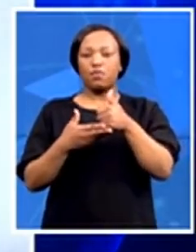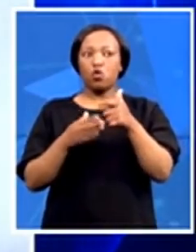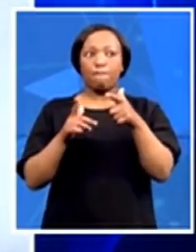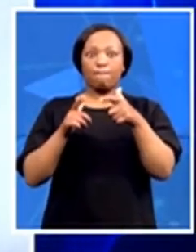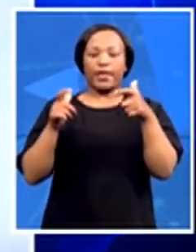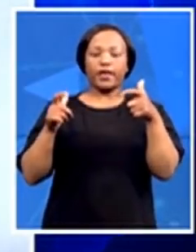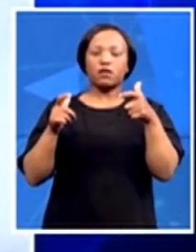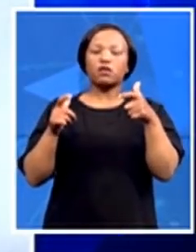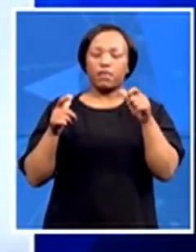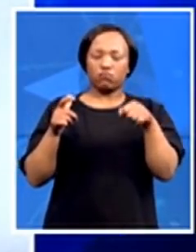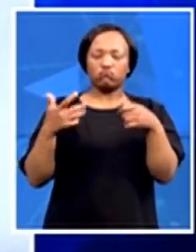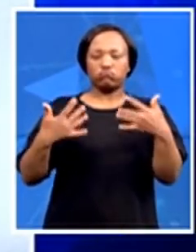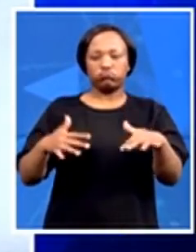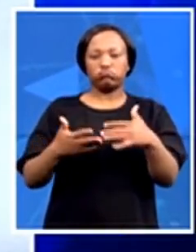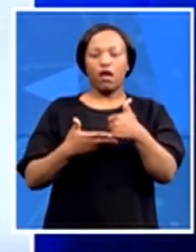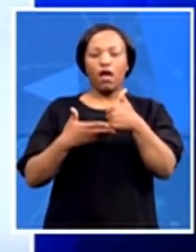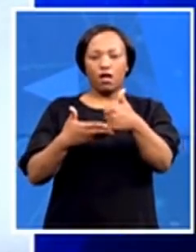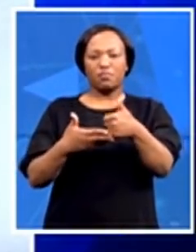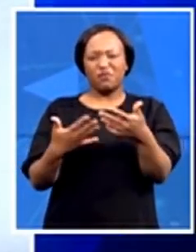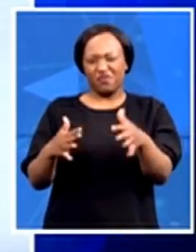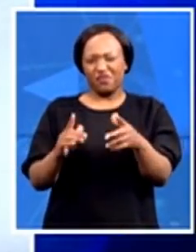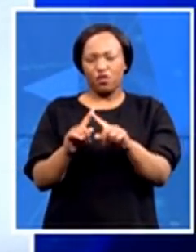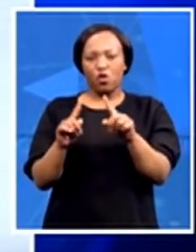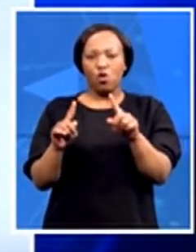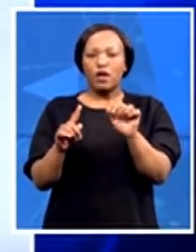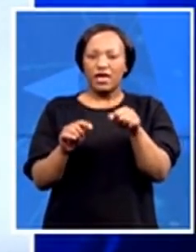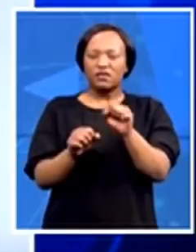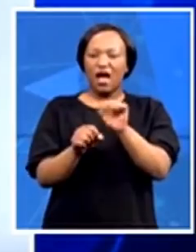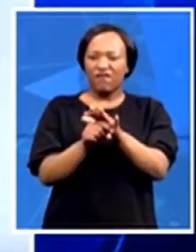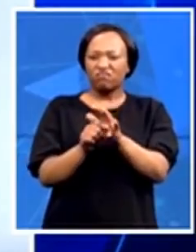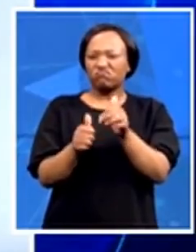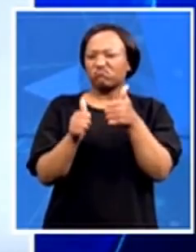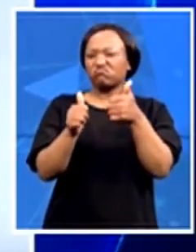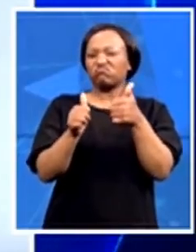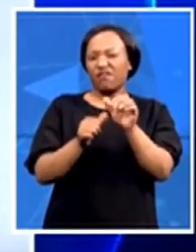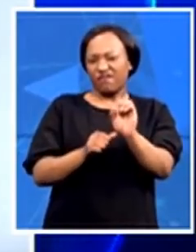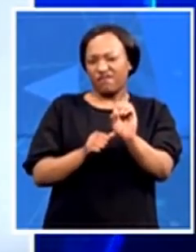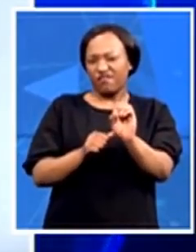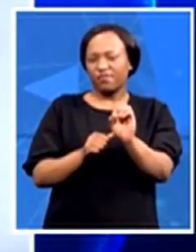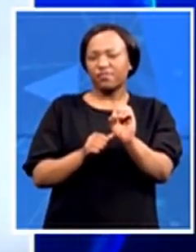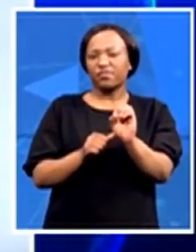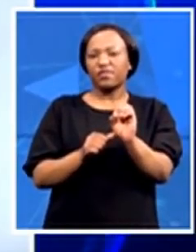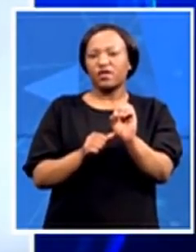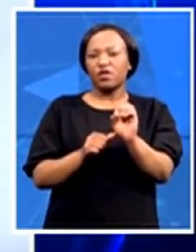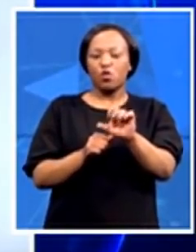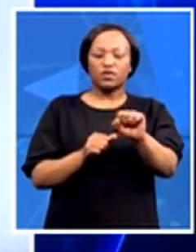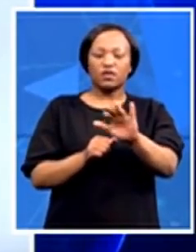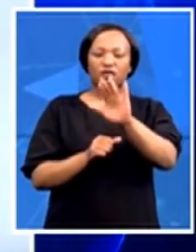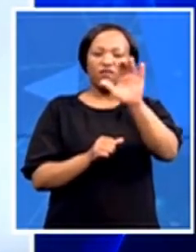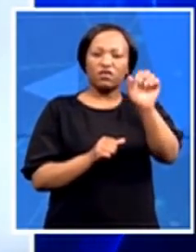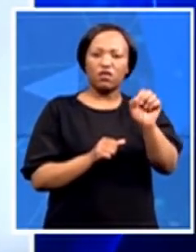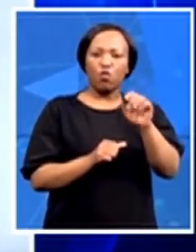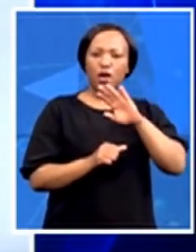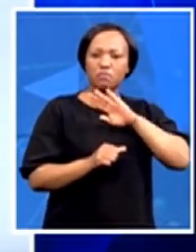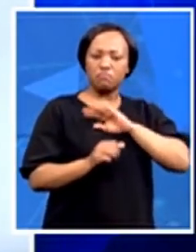had some effect in the areas it's deployed in. This is due to, I mean, amongst other things, they're fresh troops. They don't have many of the issues that